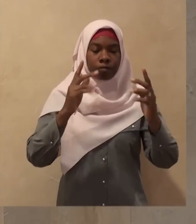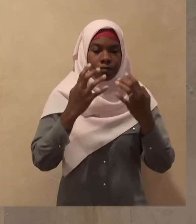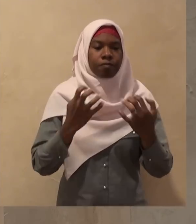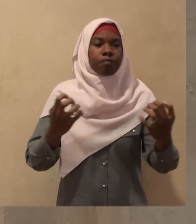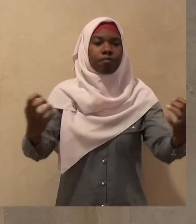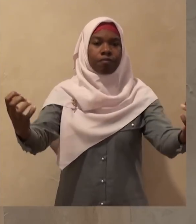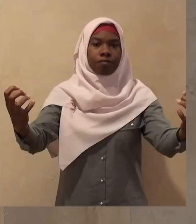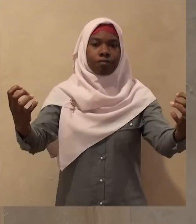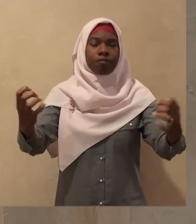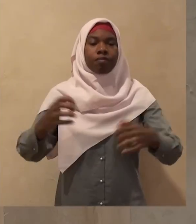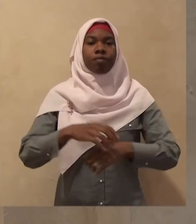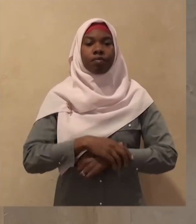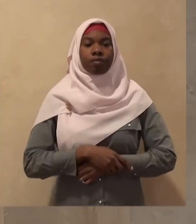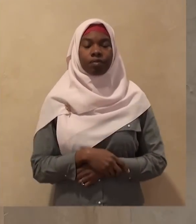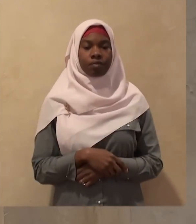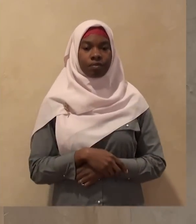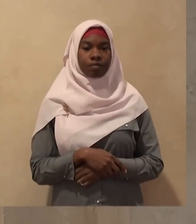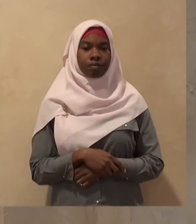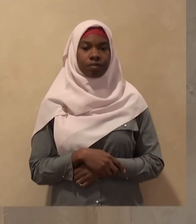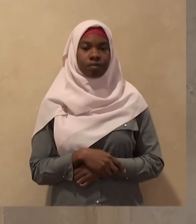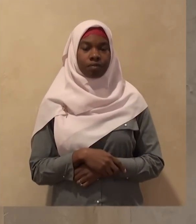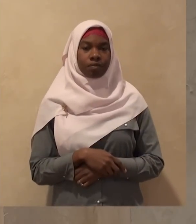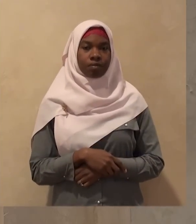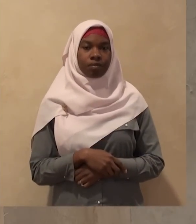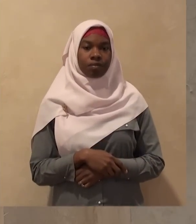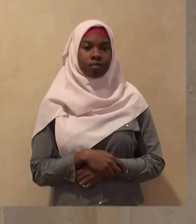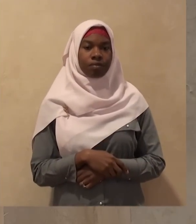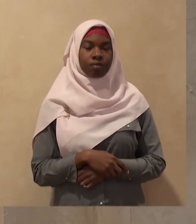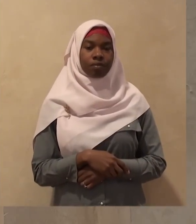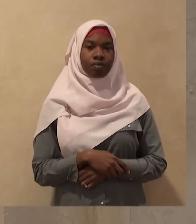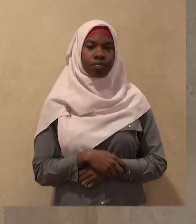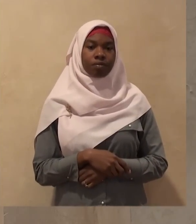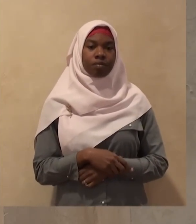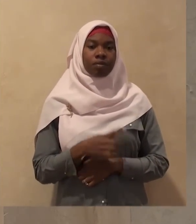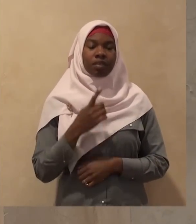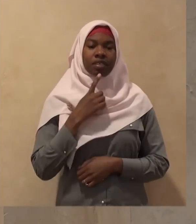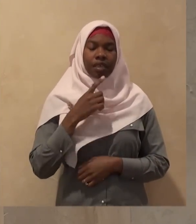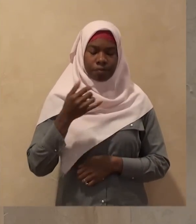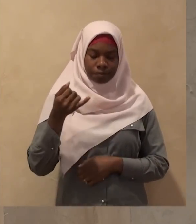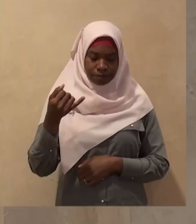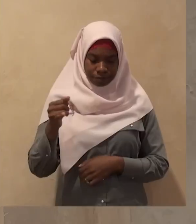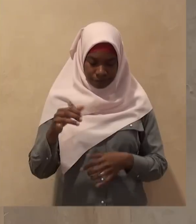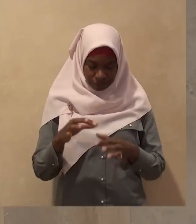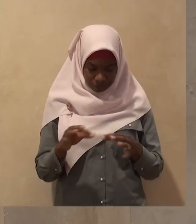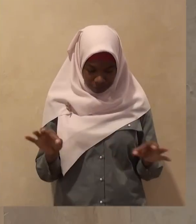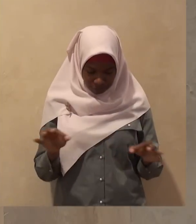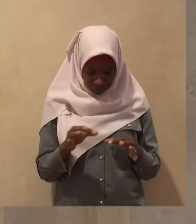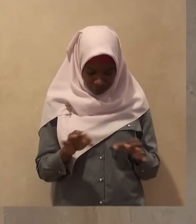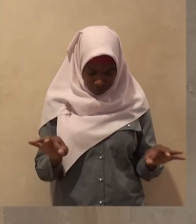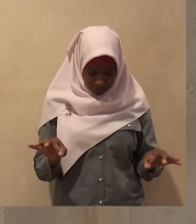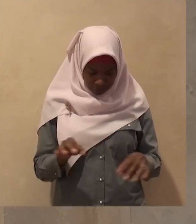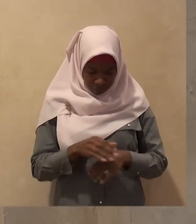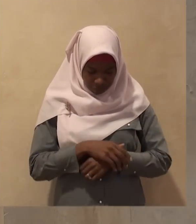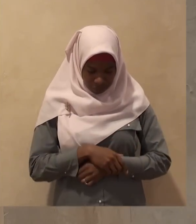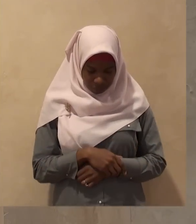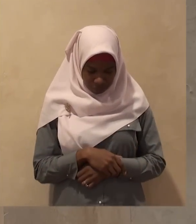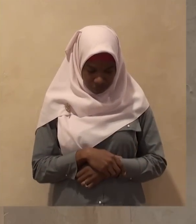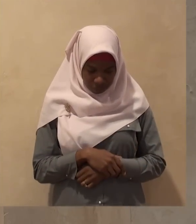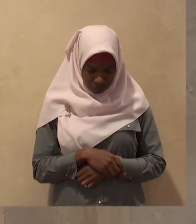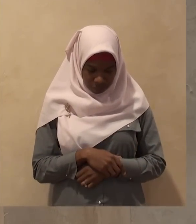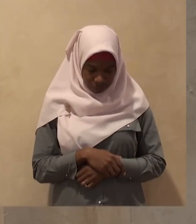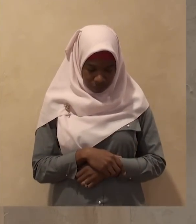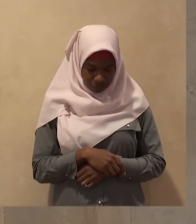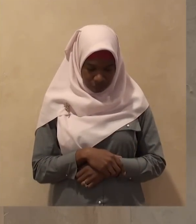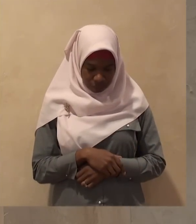the Rasul of Allah said in nakum satus alun annie or people you